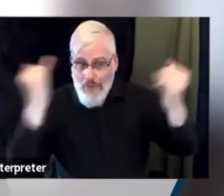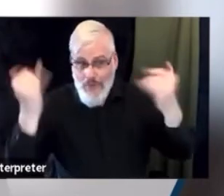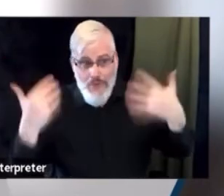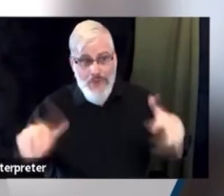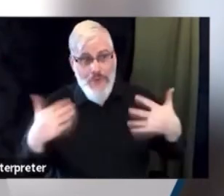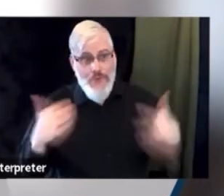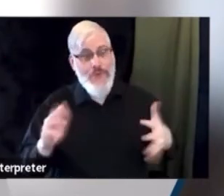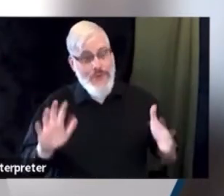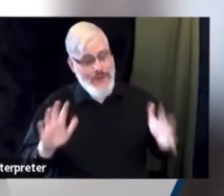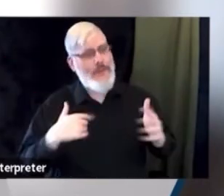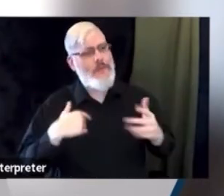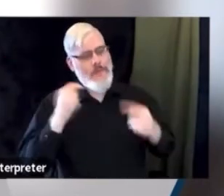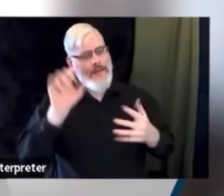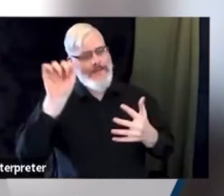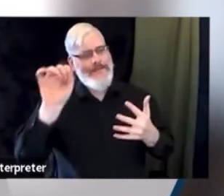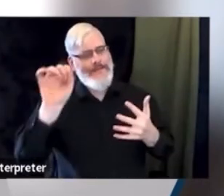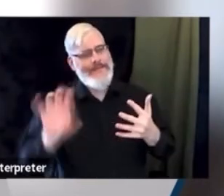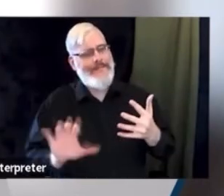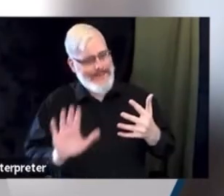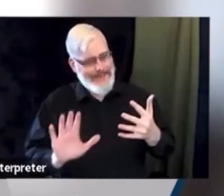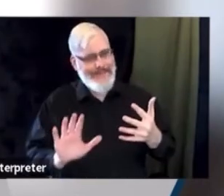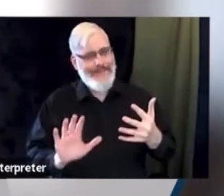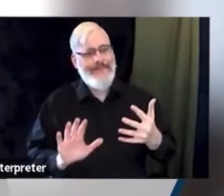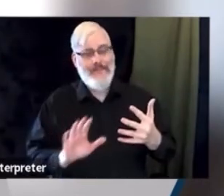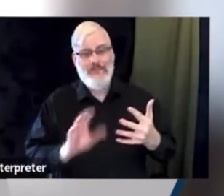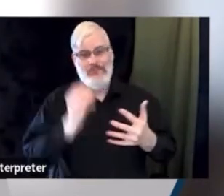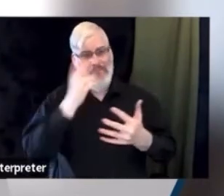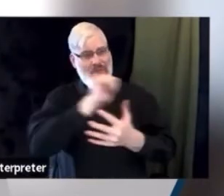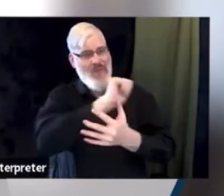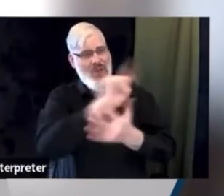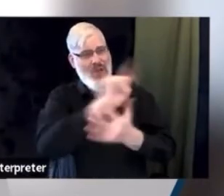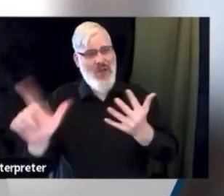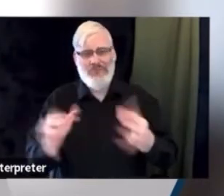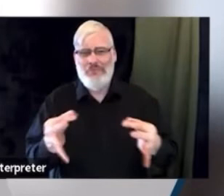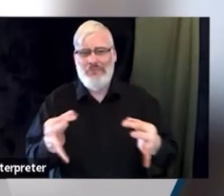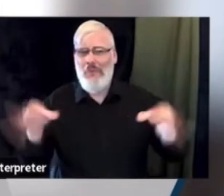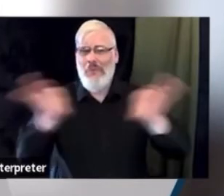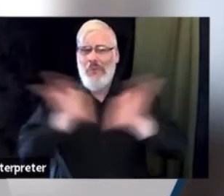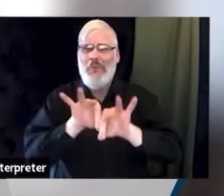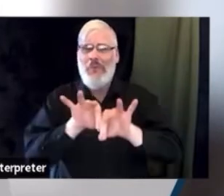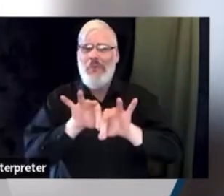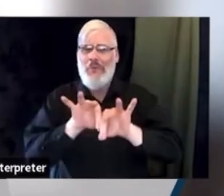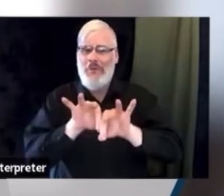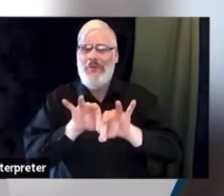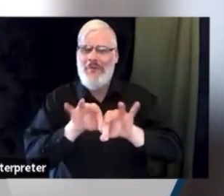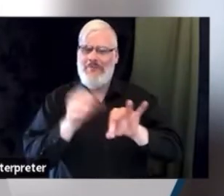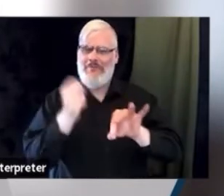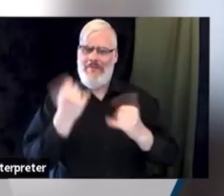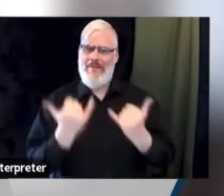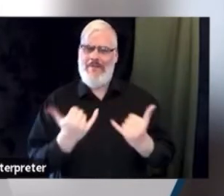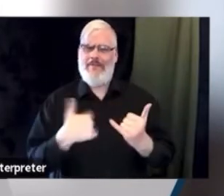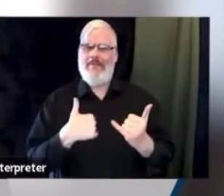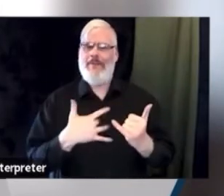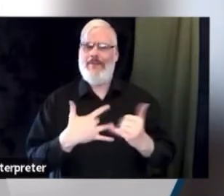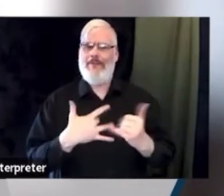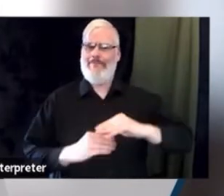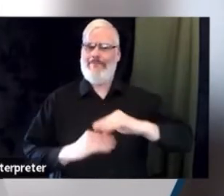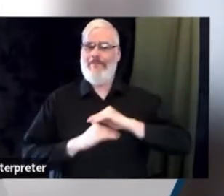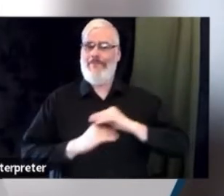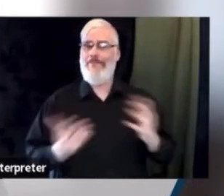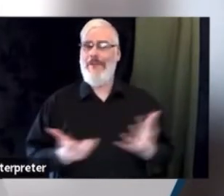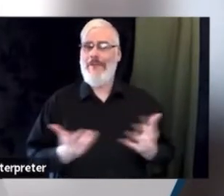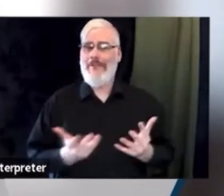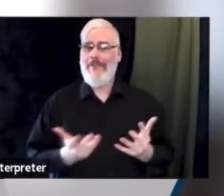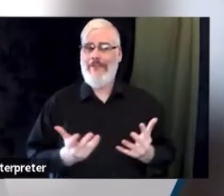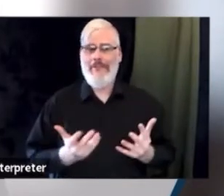first and foremost, right now we do a very good job with service excellence, and I want to make sure that no matter what my vision may be that we